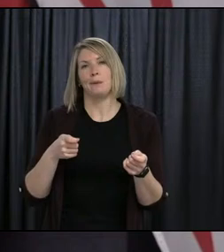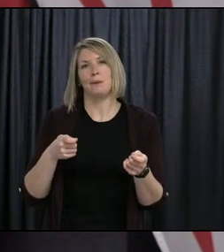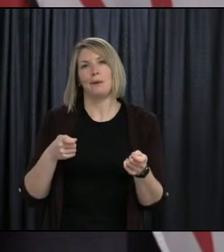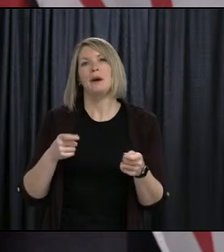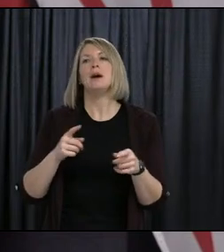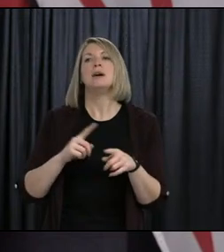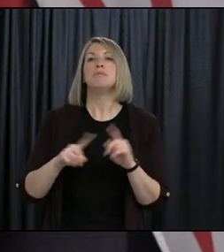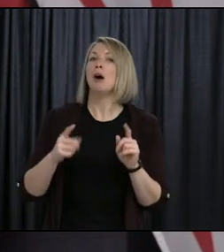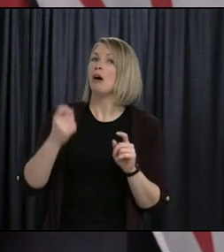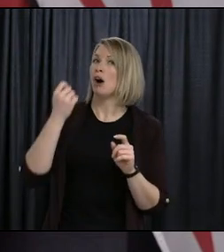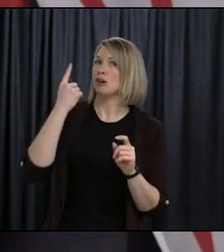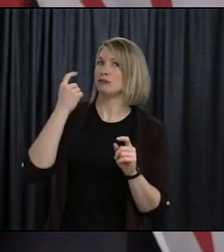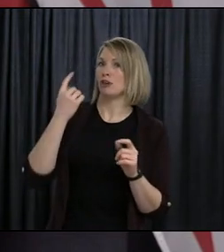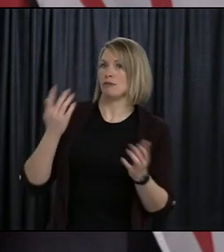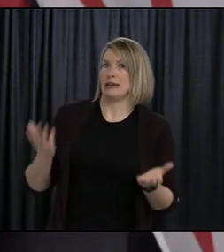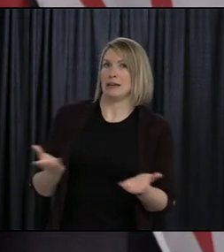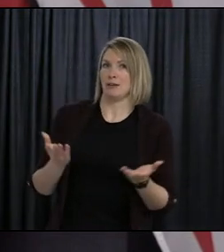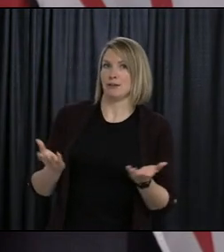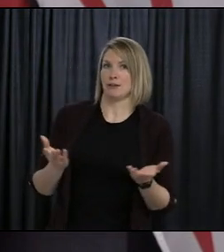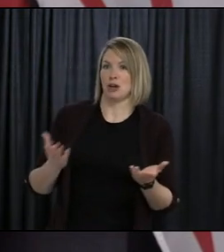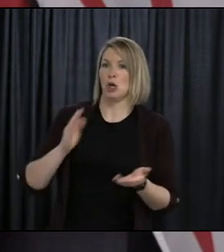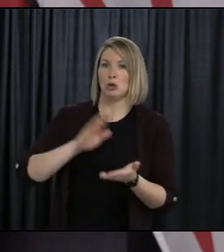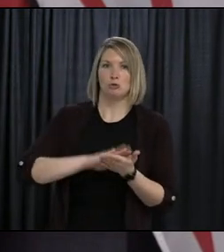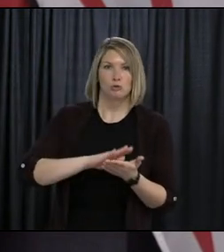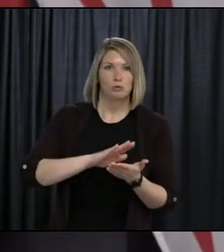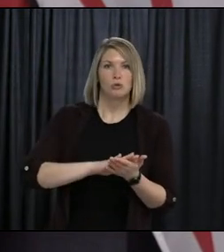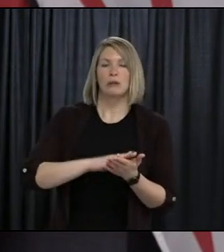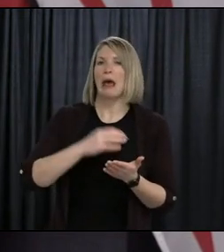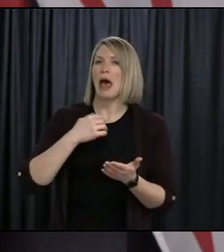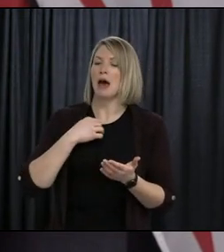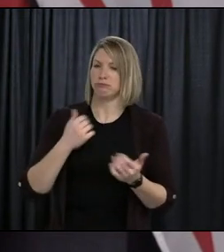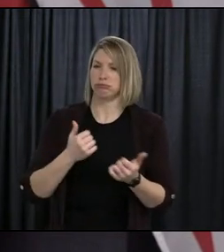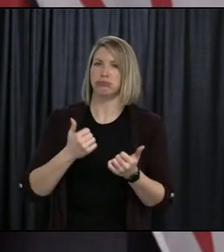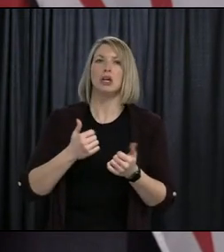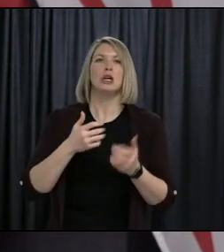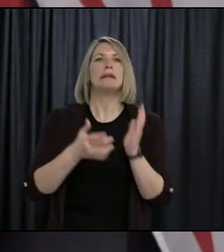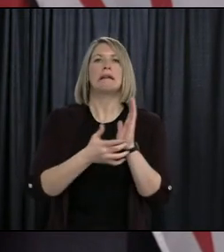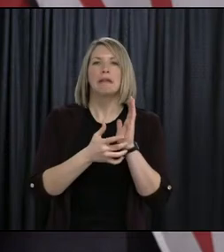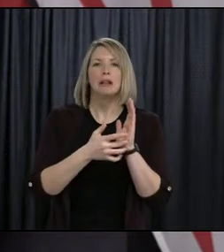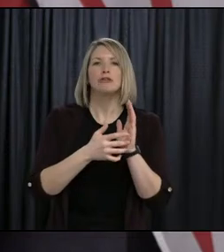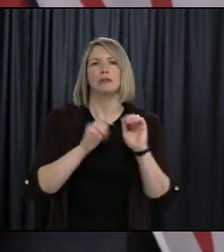enough resources within the system that online learning will continue.